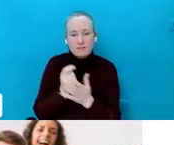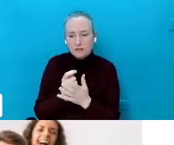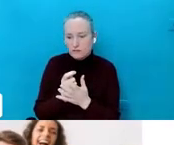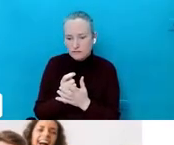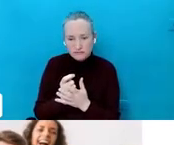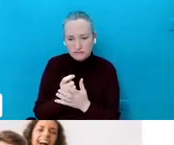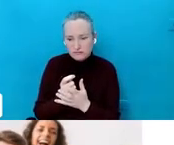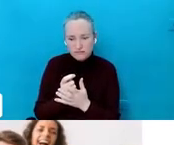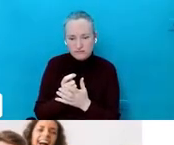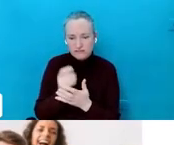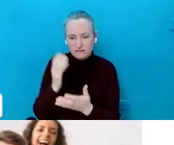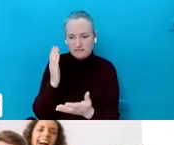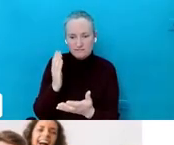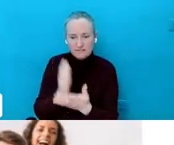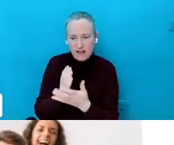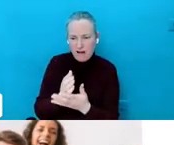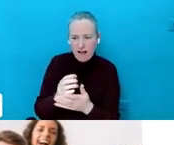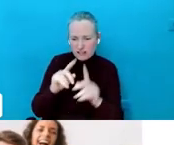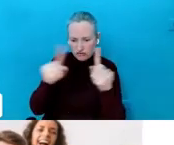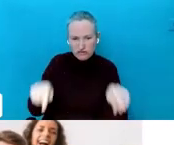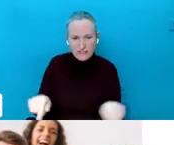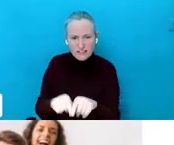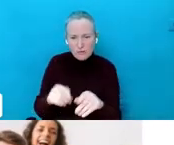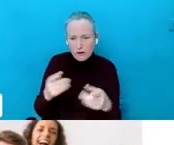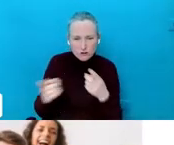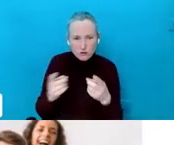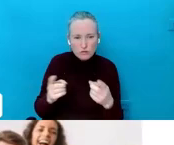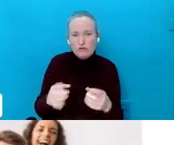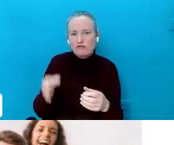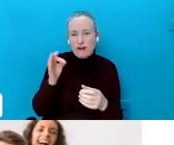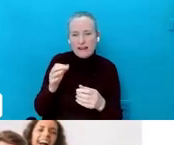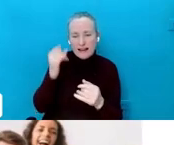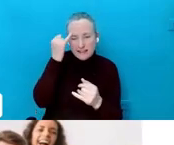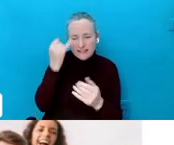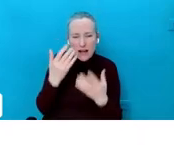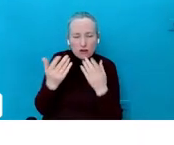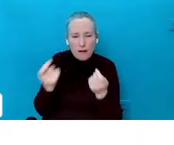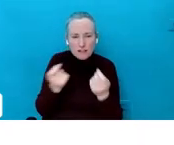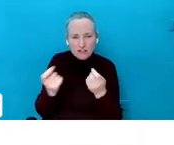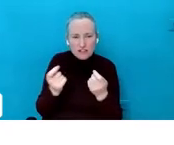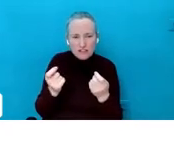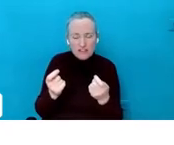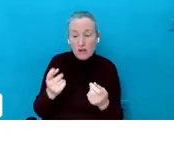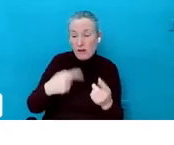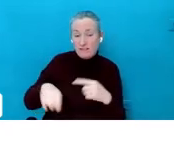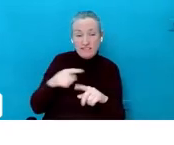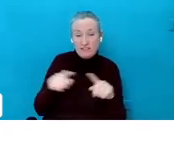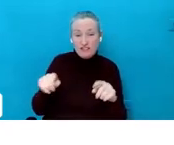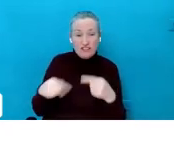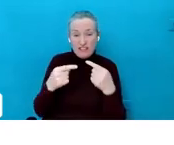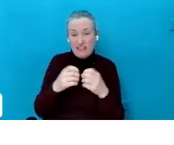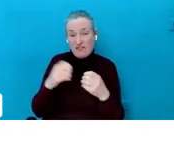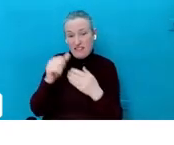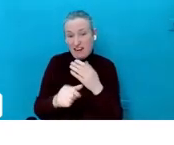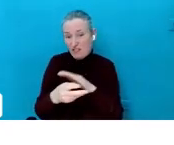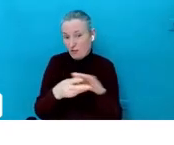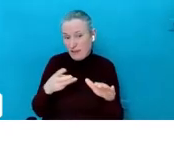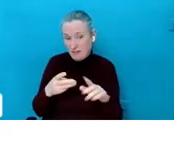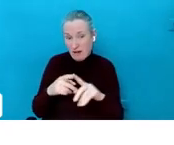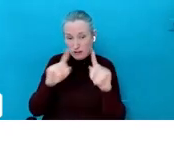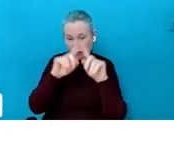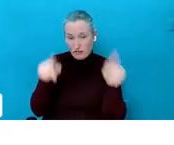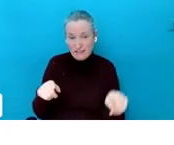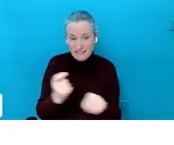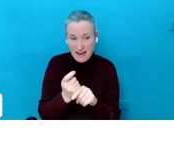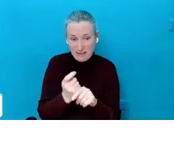do? So it just shows you, gives you great tips on how to manage it. We'll have different challenges every day of the week when it comes to screen time. So